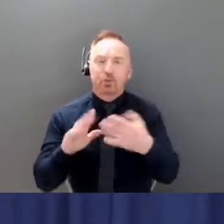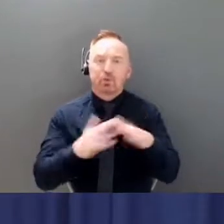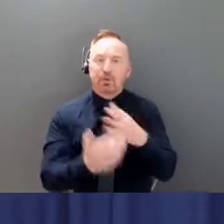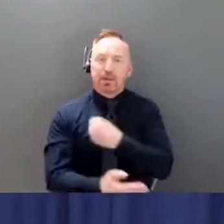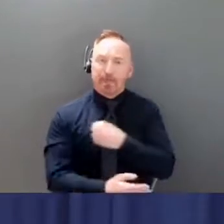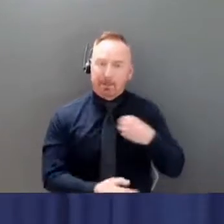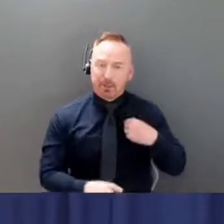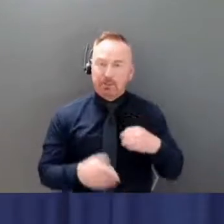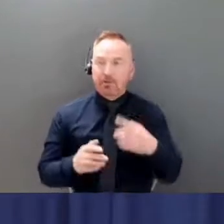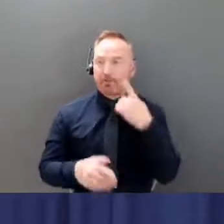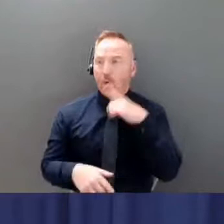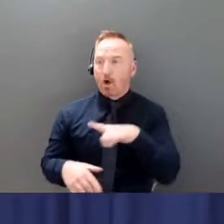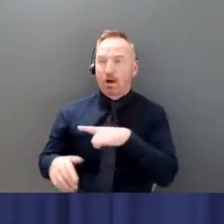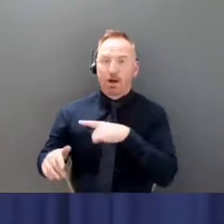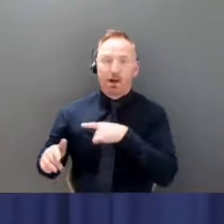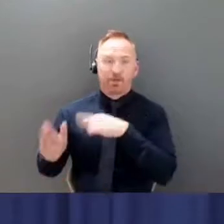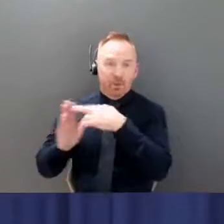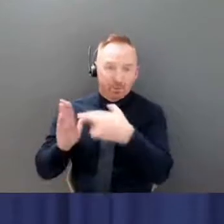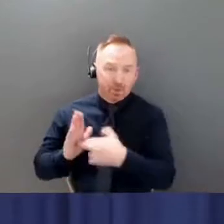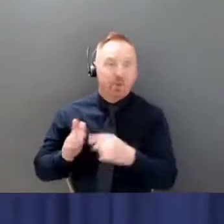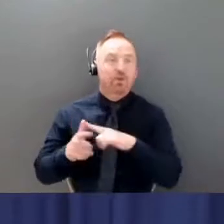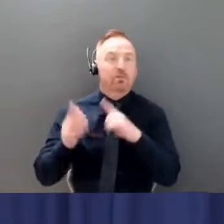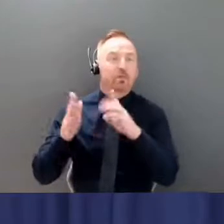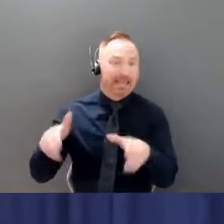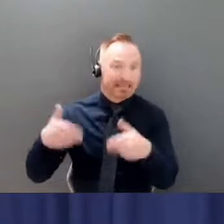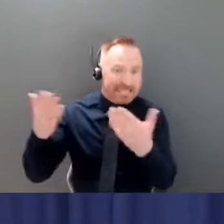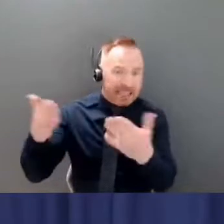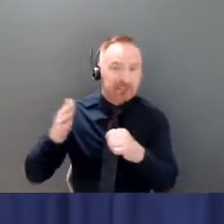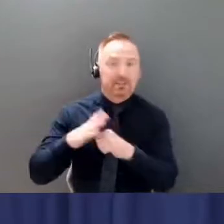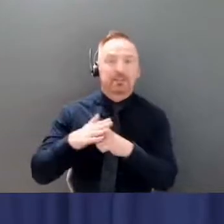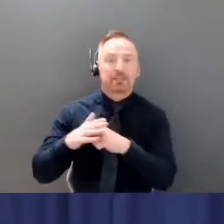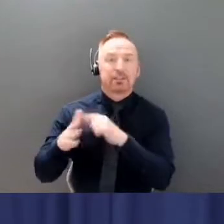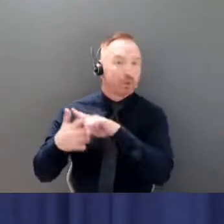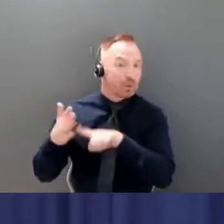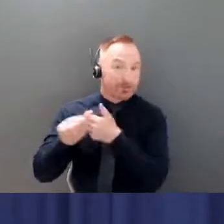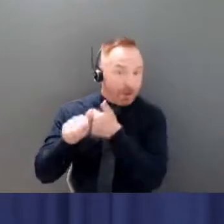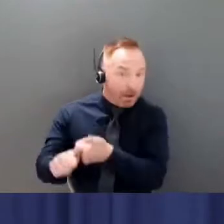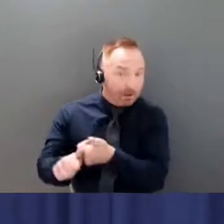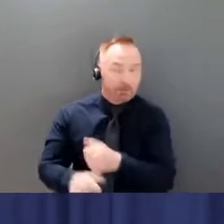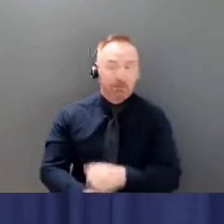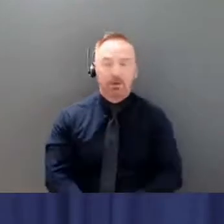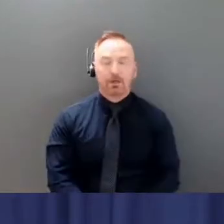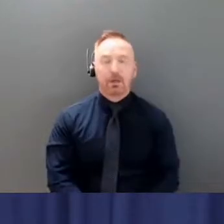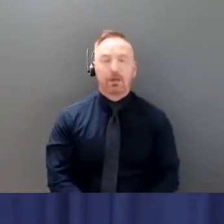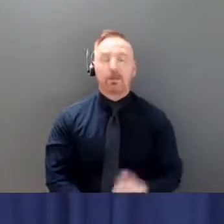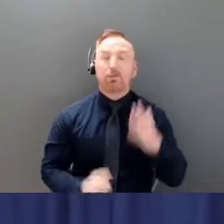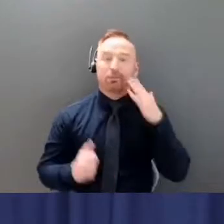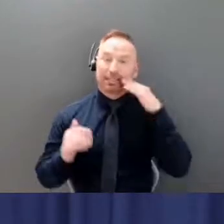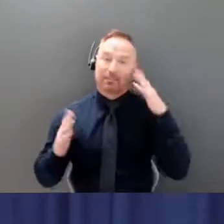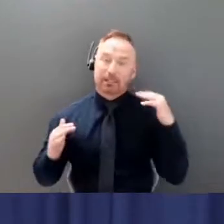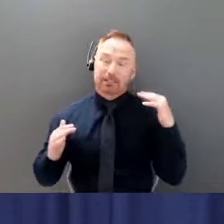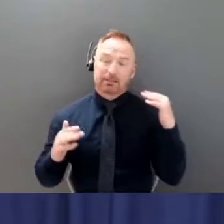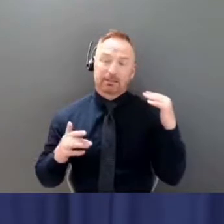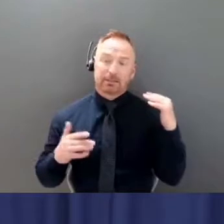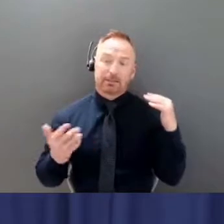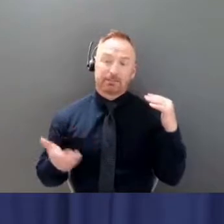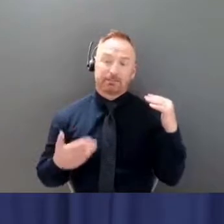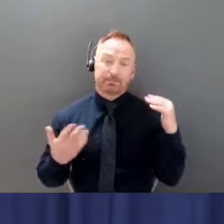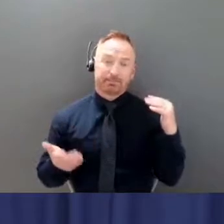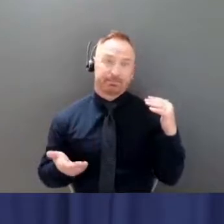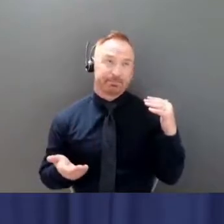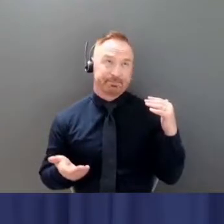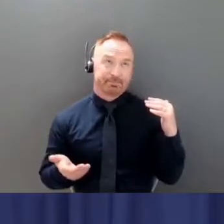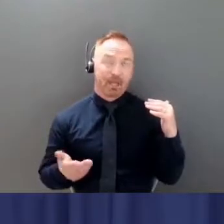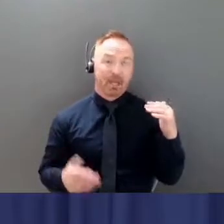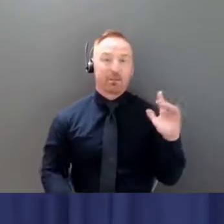should be abiding by those. We expect that we should be able to continue. We had an emergency